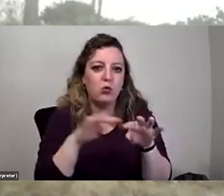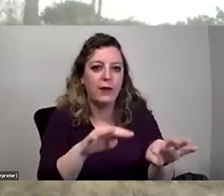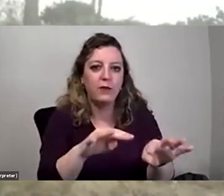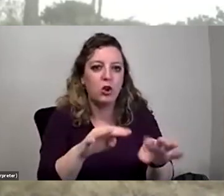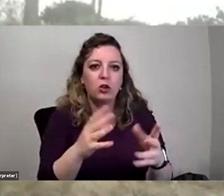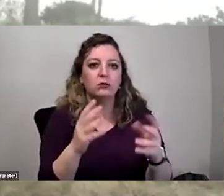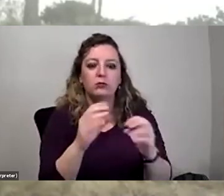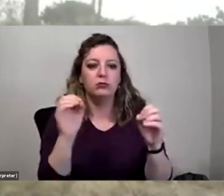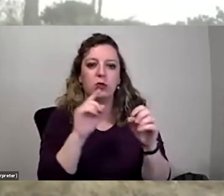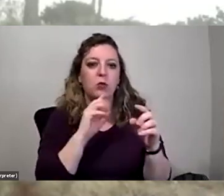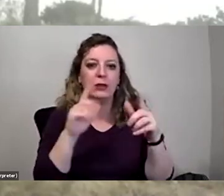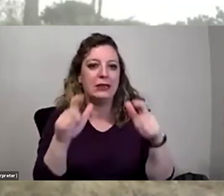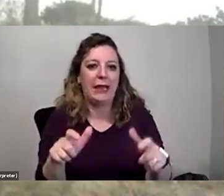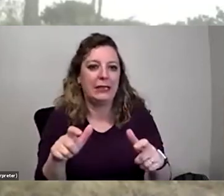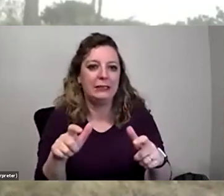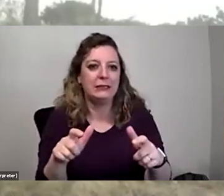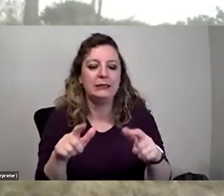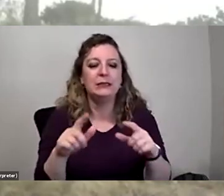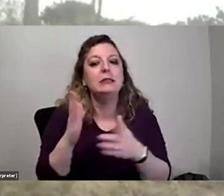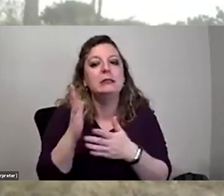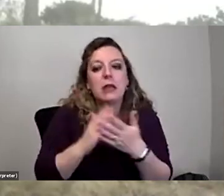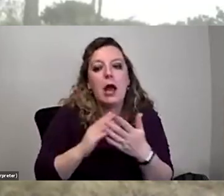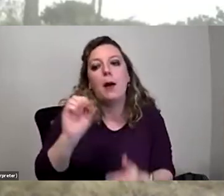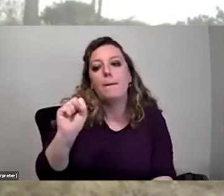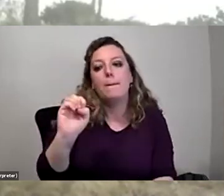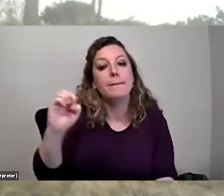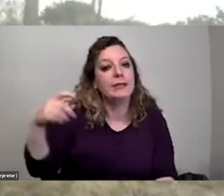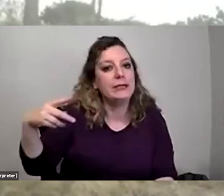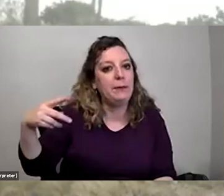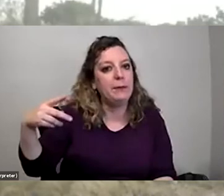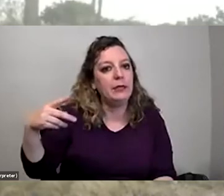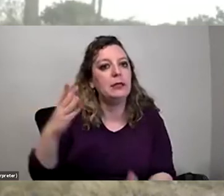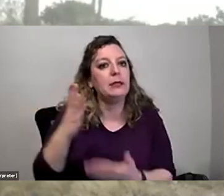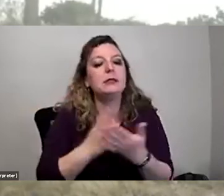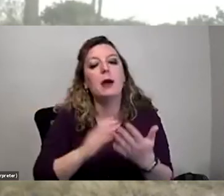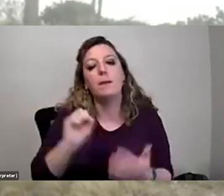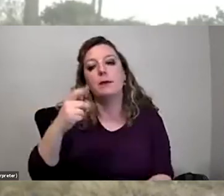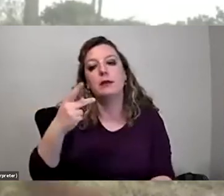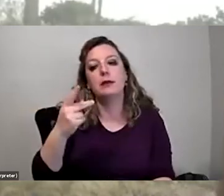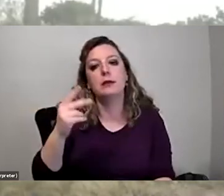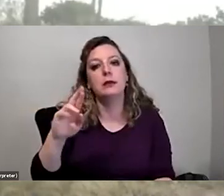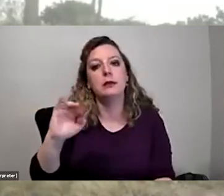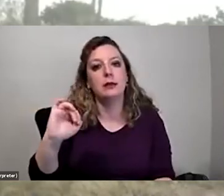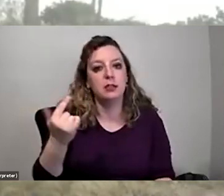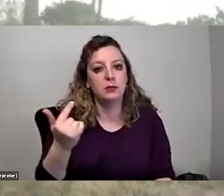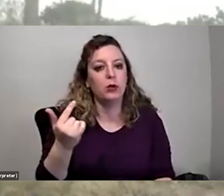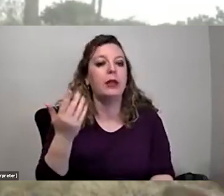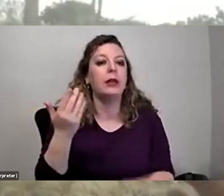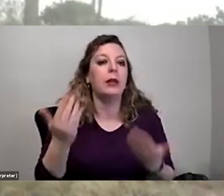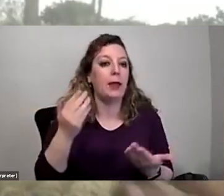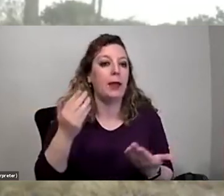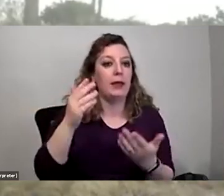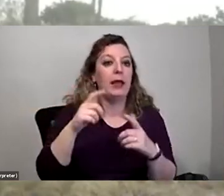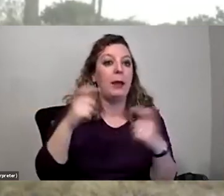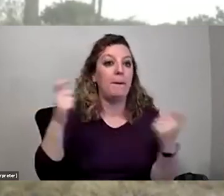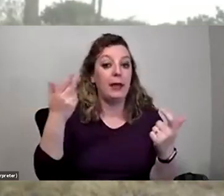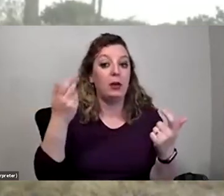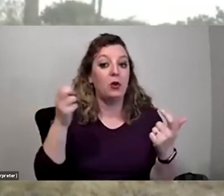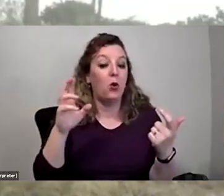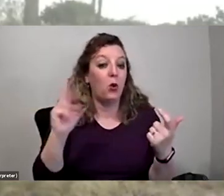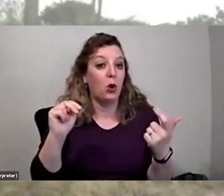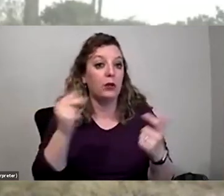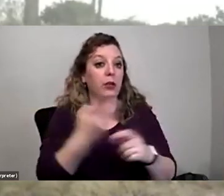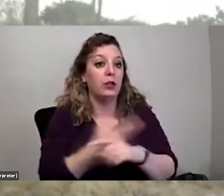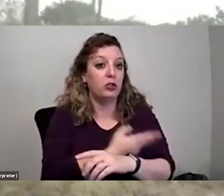seeps and springs, but they can be very temporal. So a bighorn sheep, for example, might visit a spring to get a drink of water.